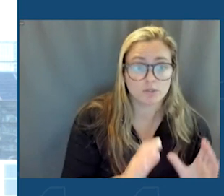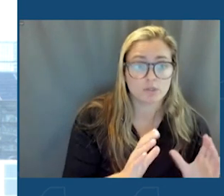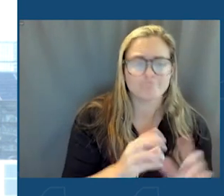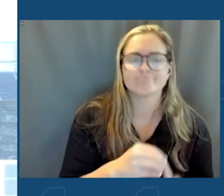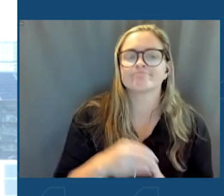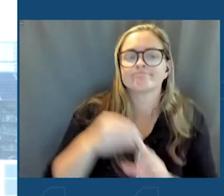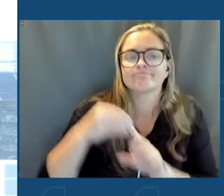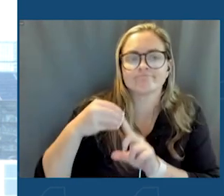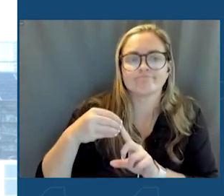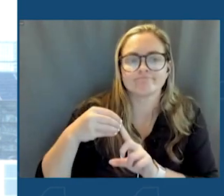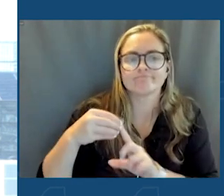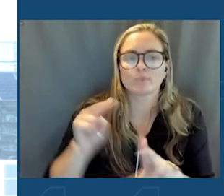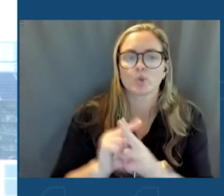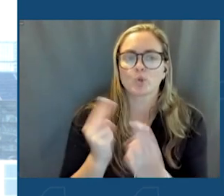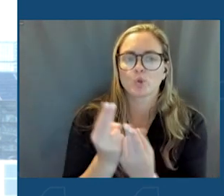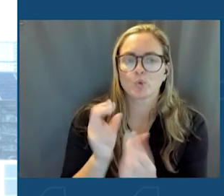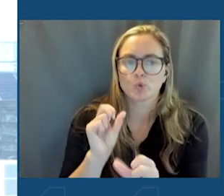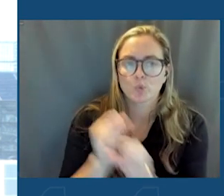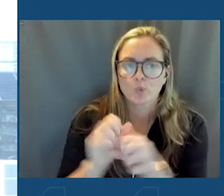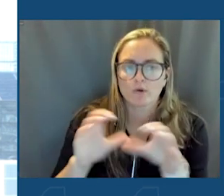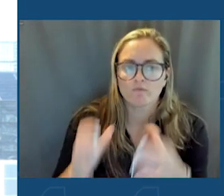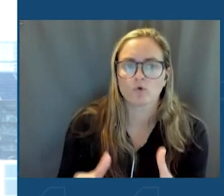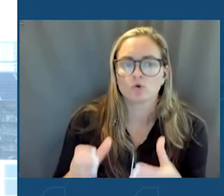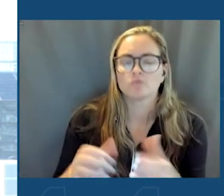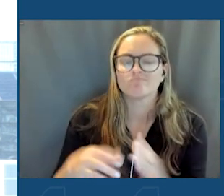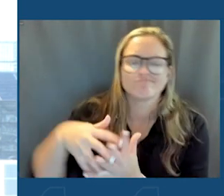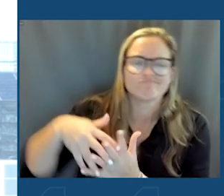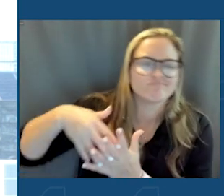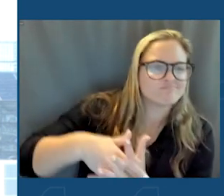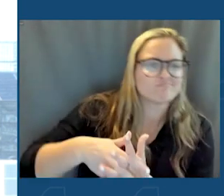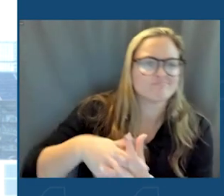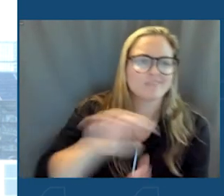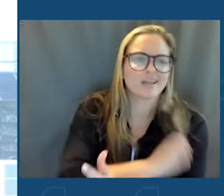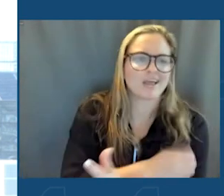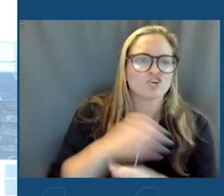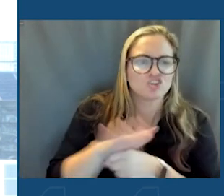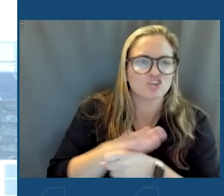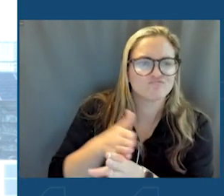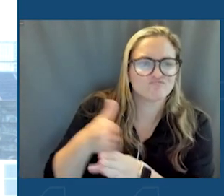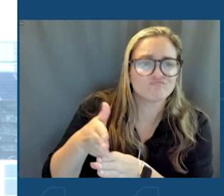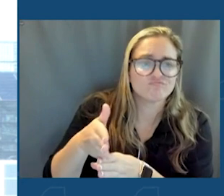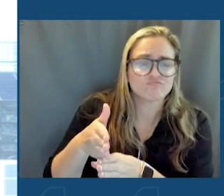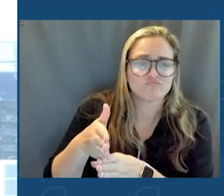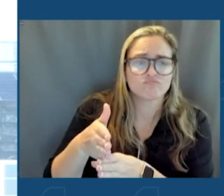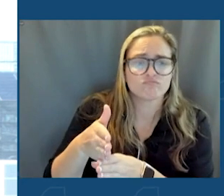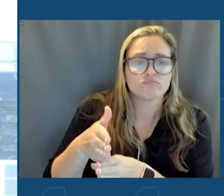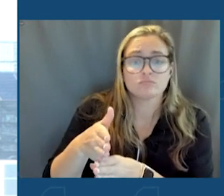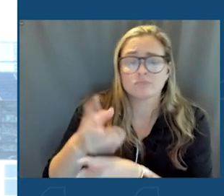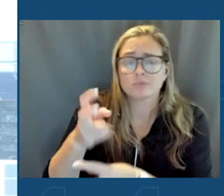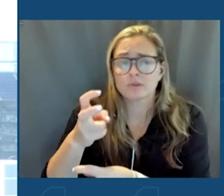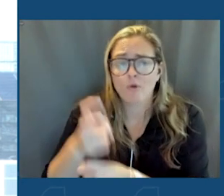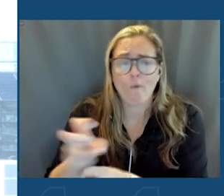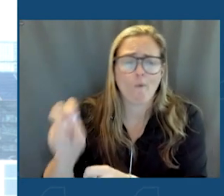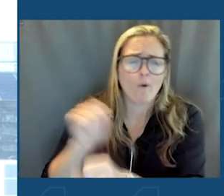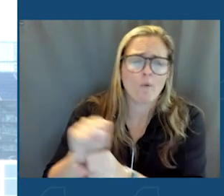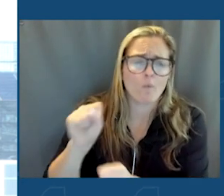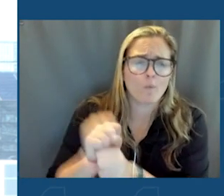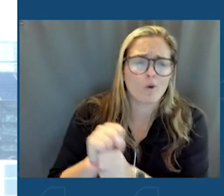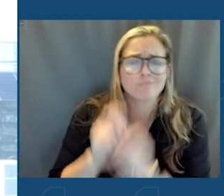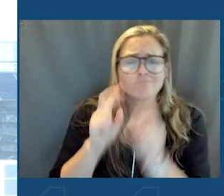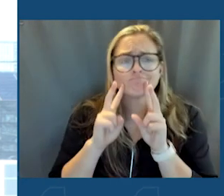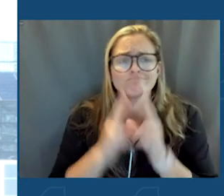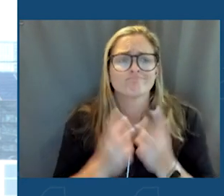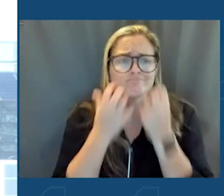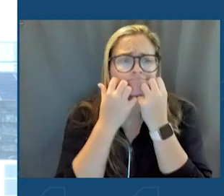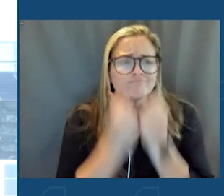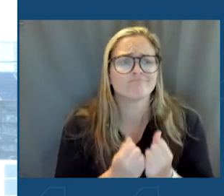the union workforce with deep roots in the energy fields, to bring their hard-earned skills and invaluable experience to